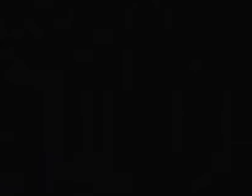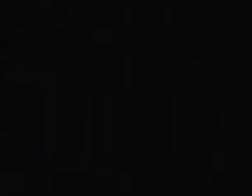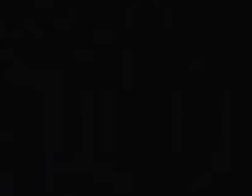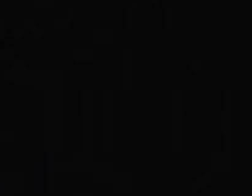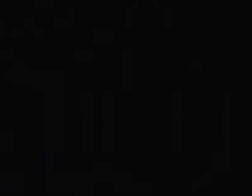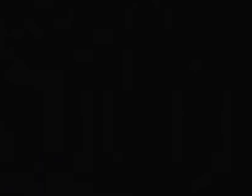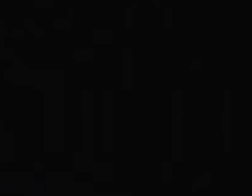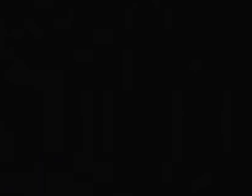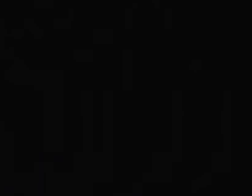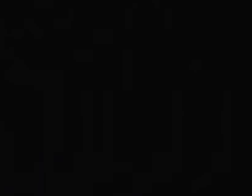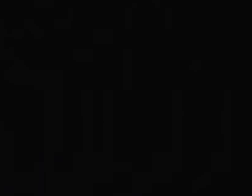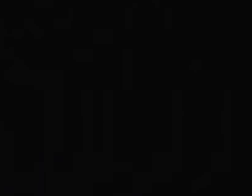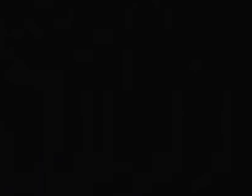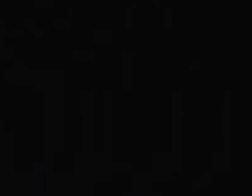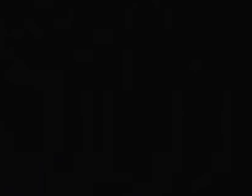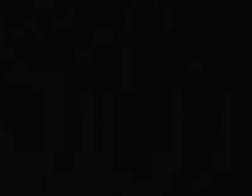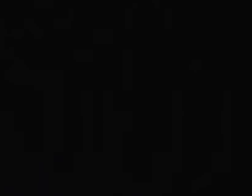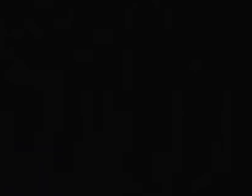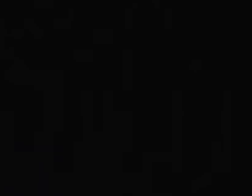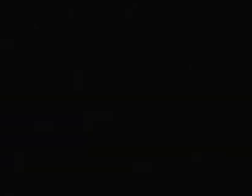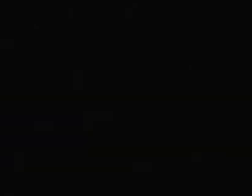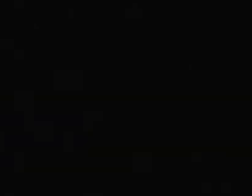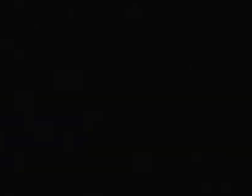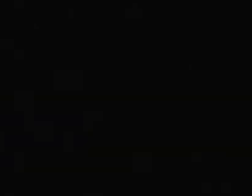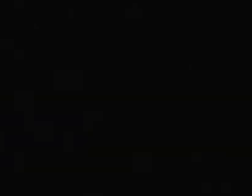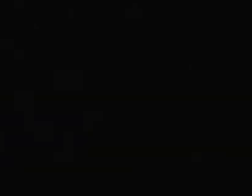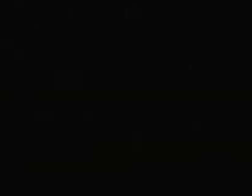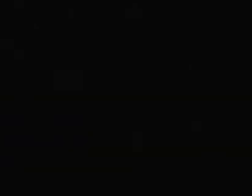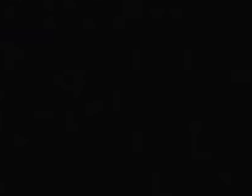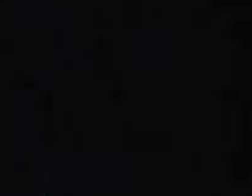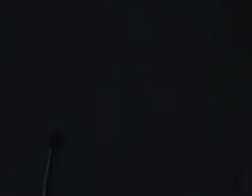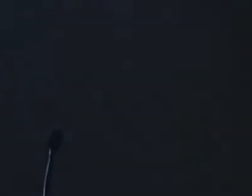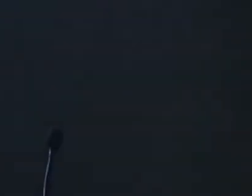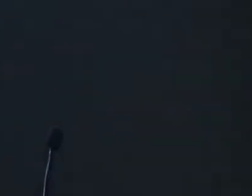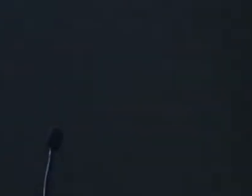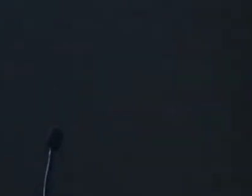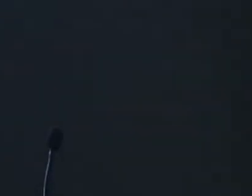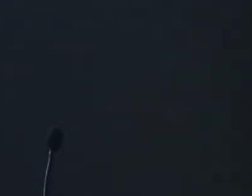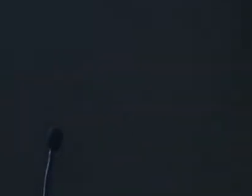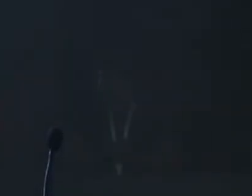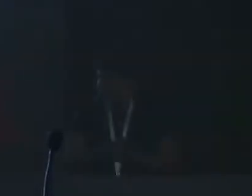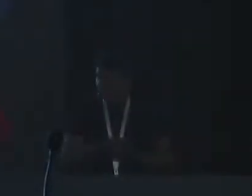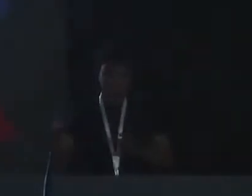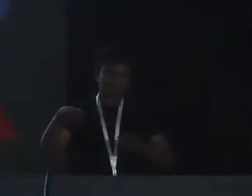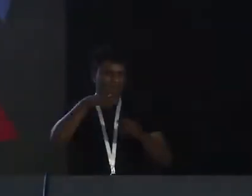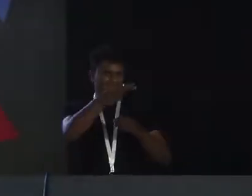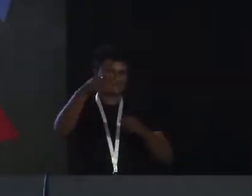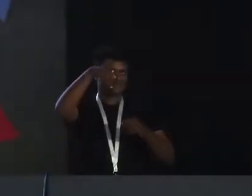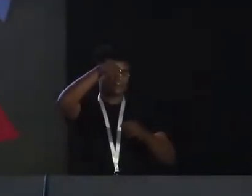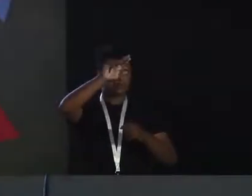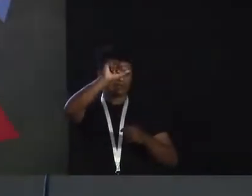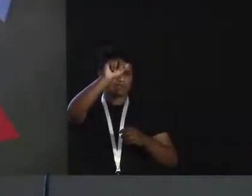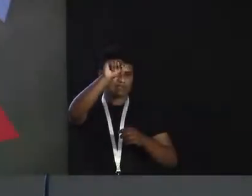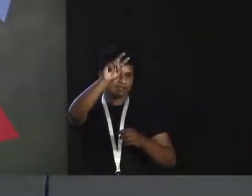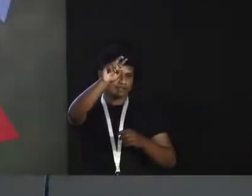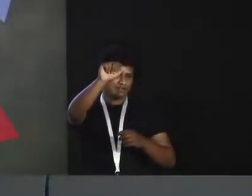Lights back up and give your eyes time to adjust. Right? So I'm Pranav. I'll be taking you